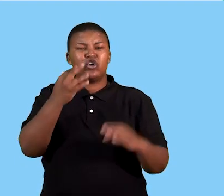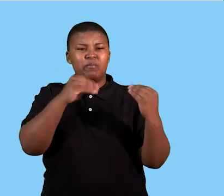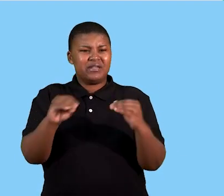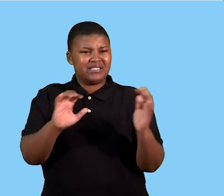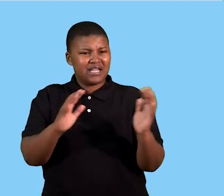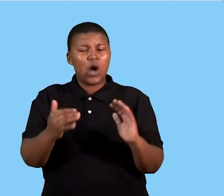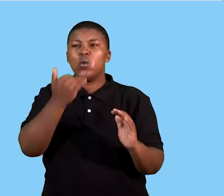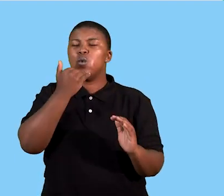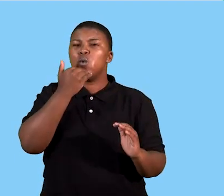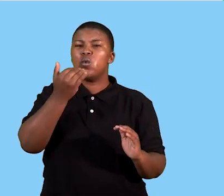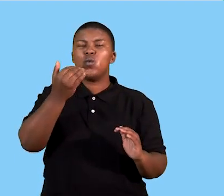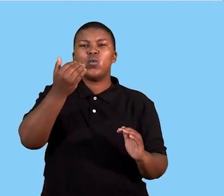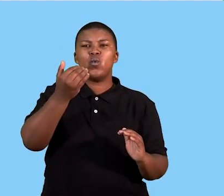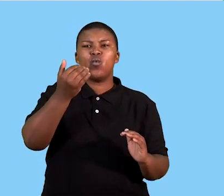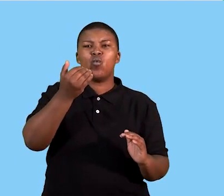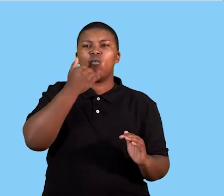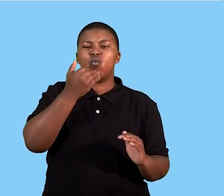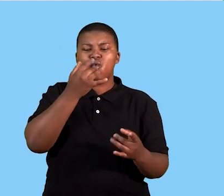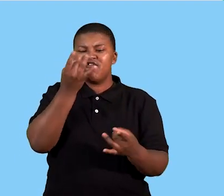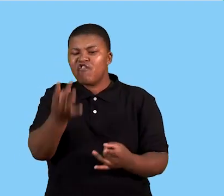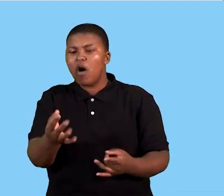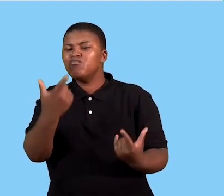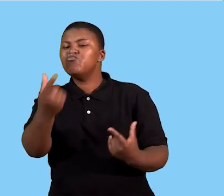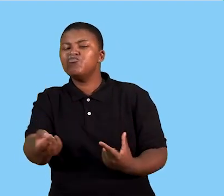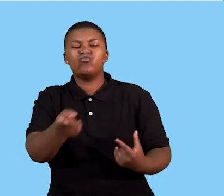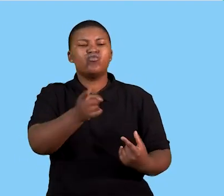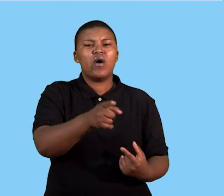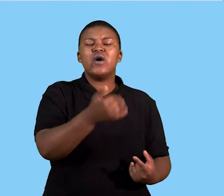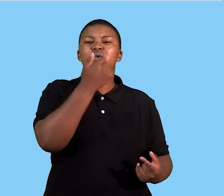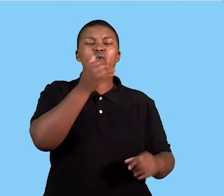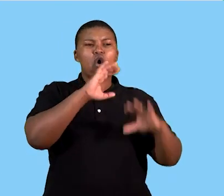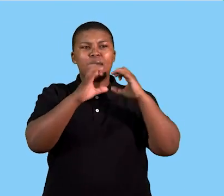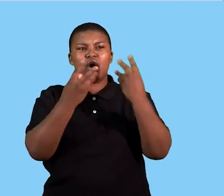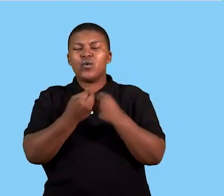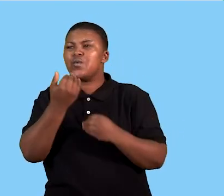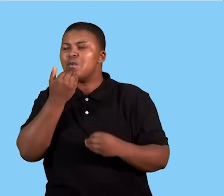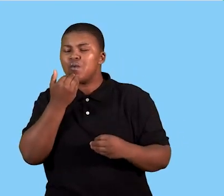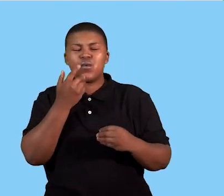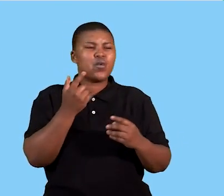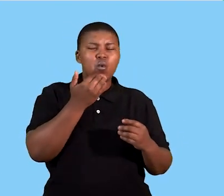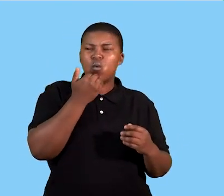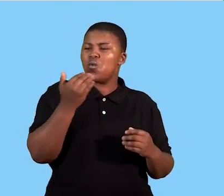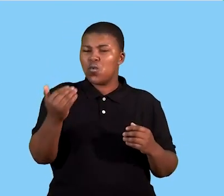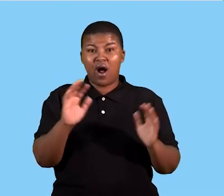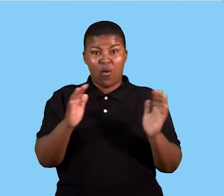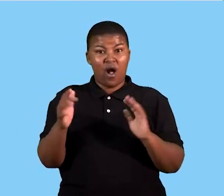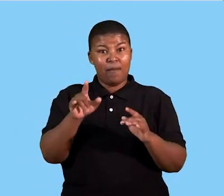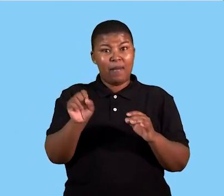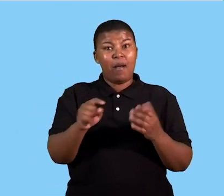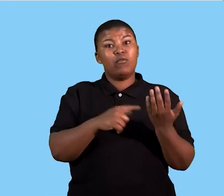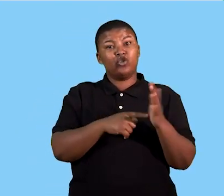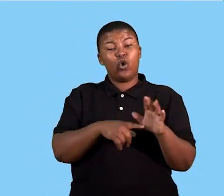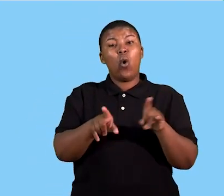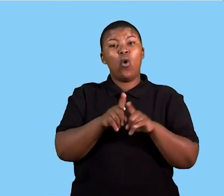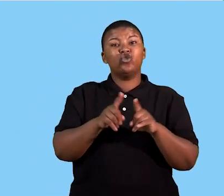of the business and who will give instructions to who, who will communicate with who, and